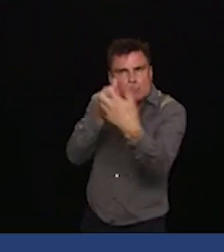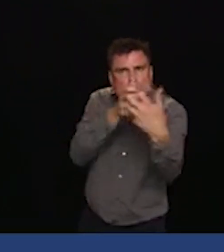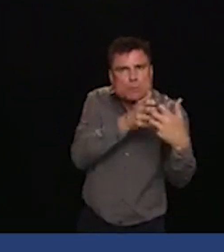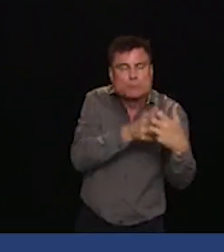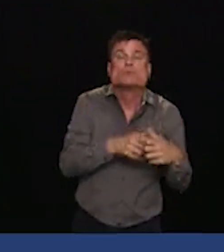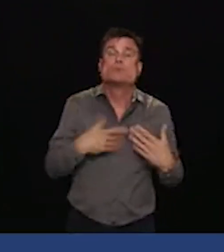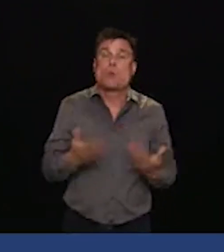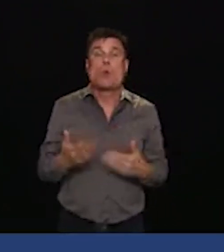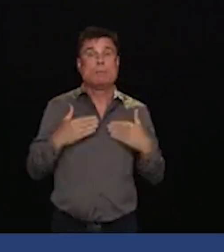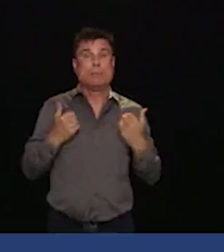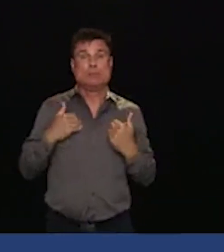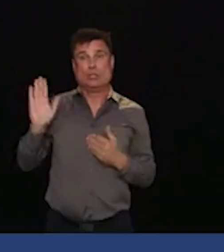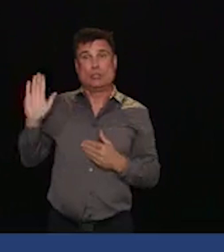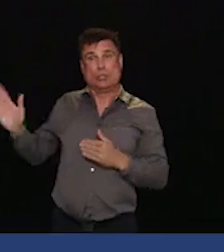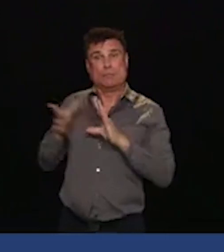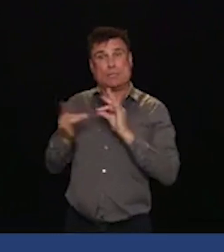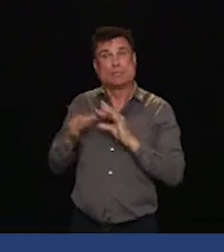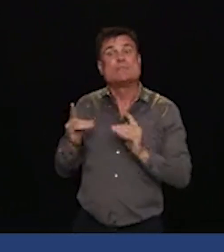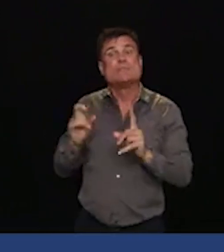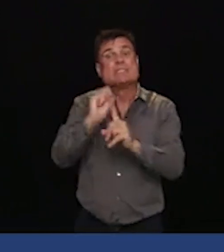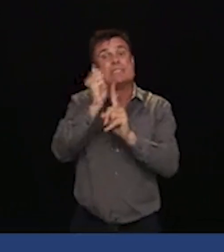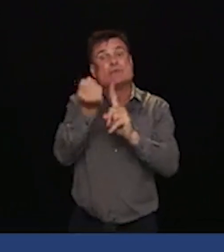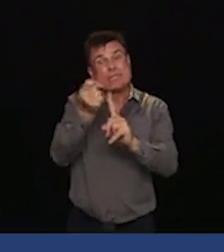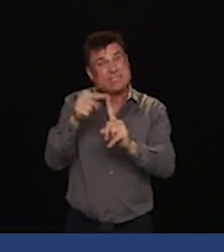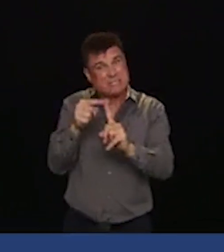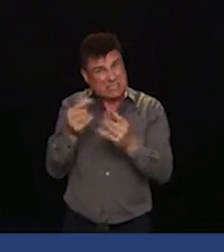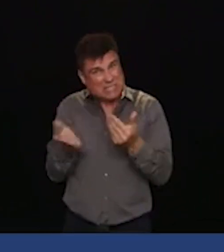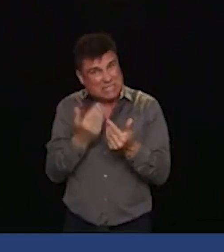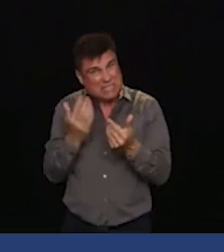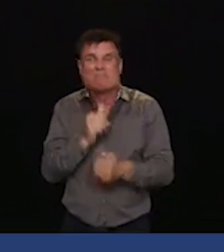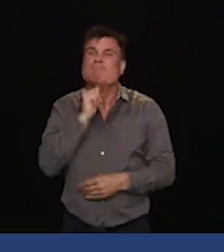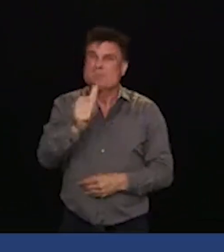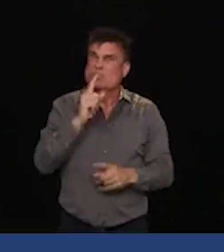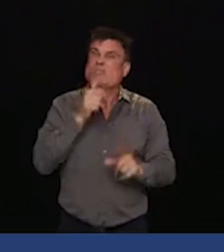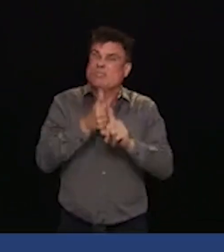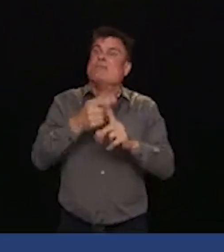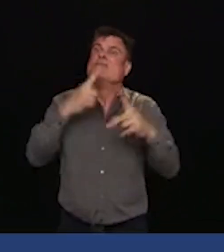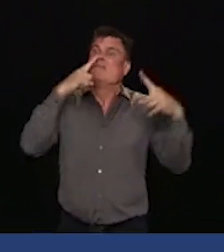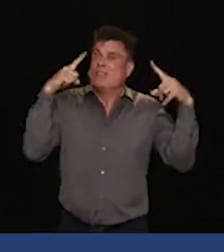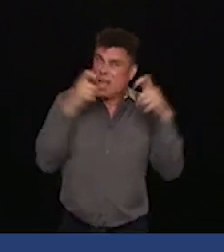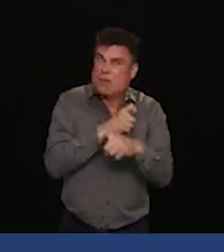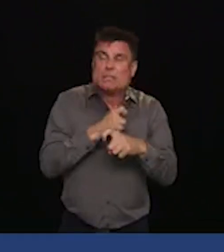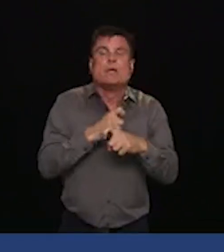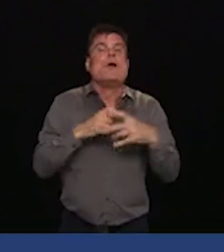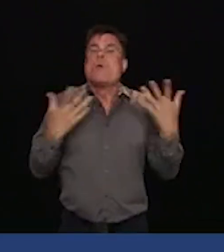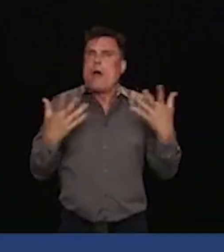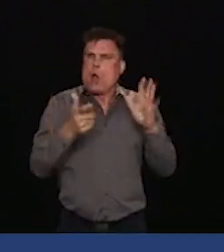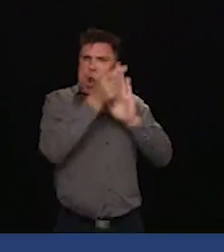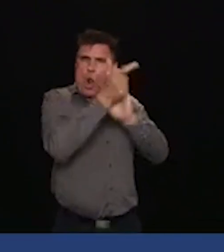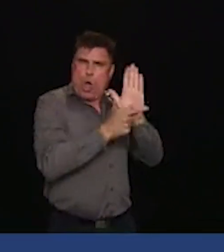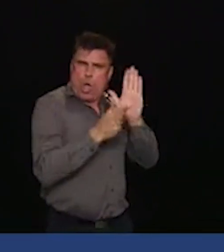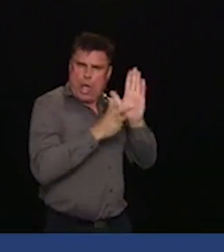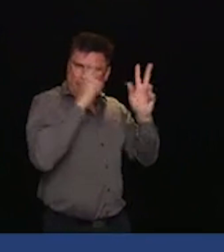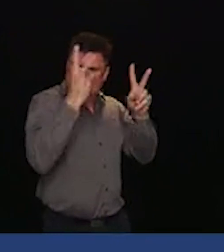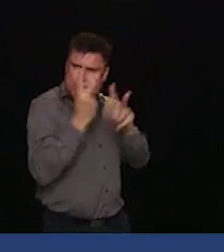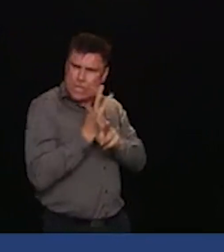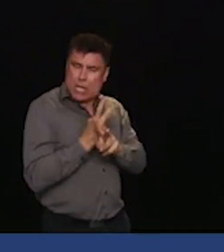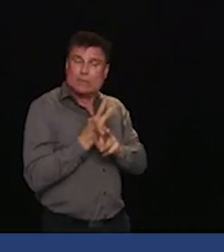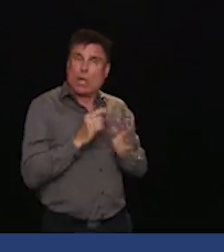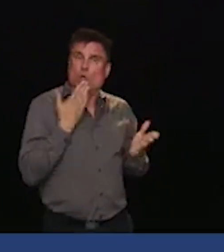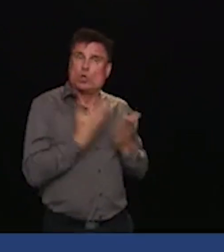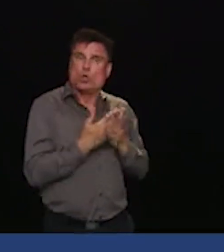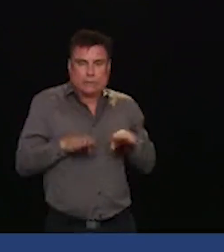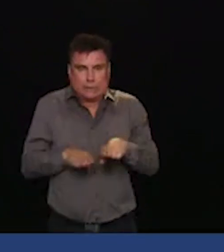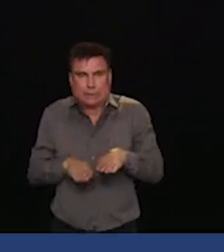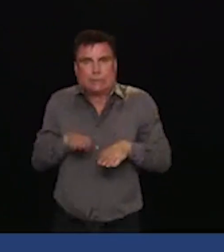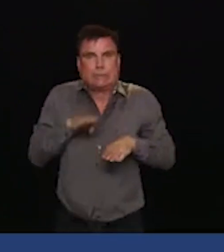regulated in the province that can be changed and will certainly help to influence the outcomes. And thank you again to government for taking such a strong level